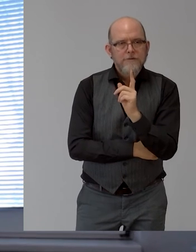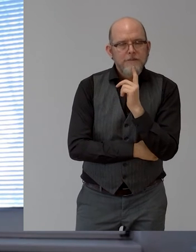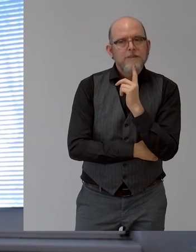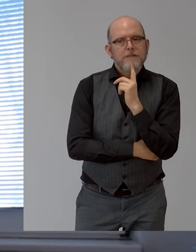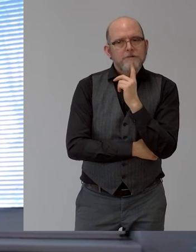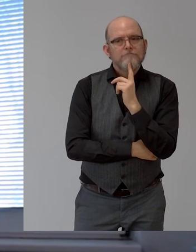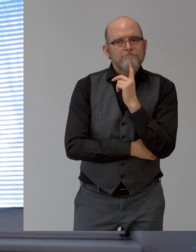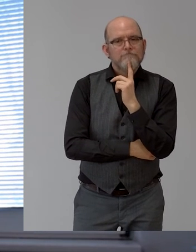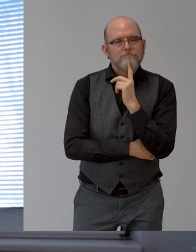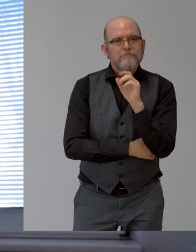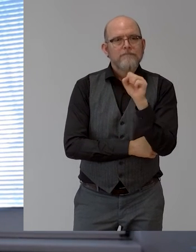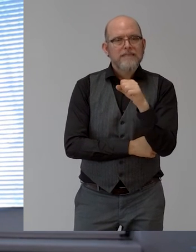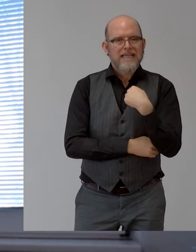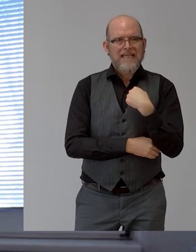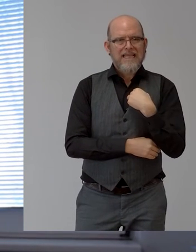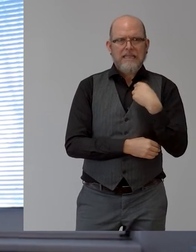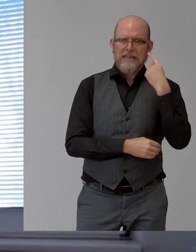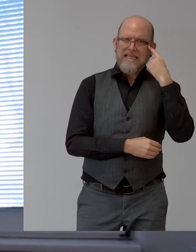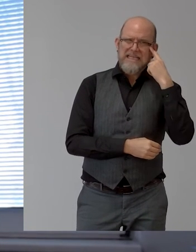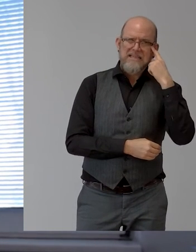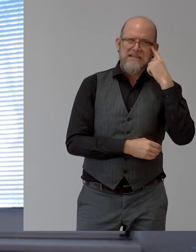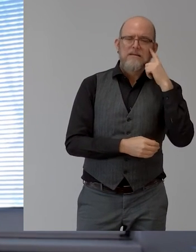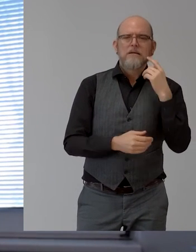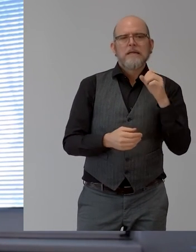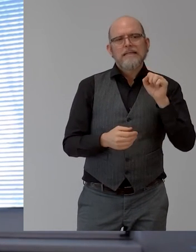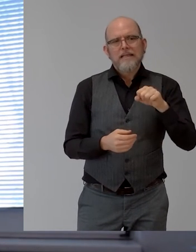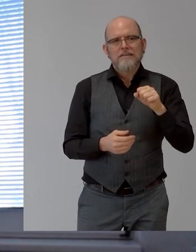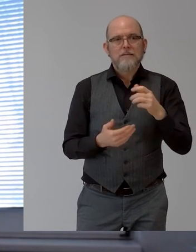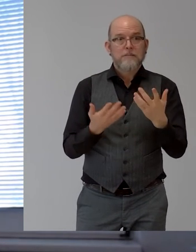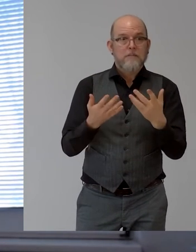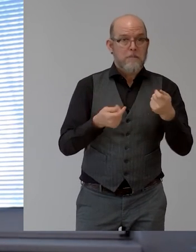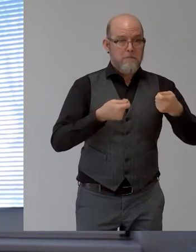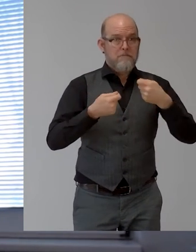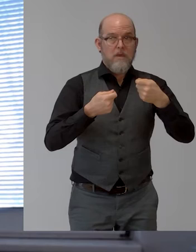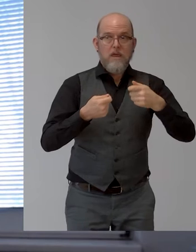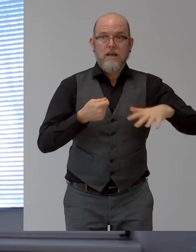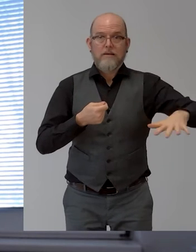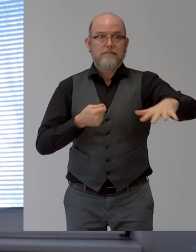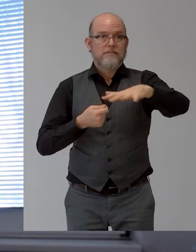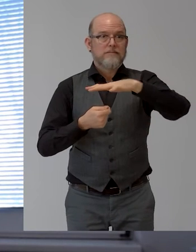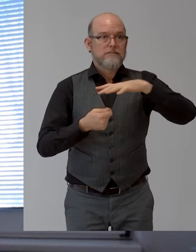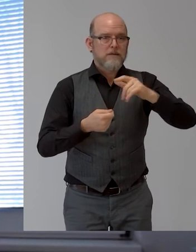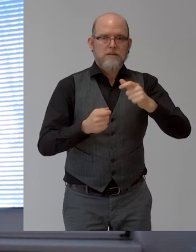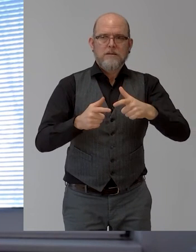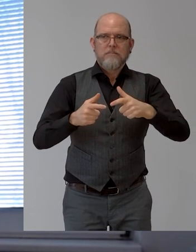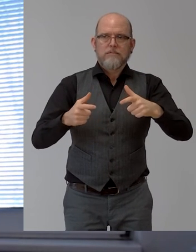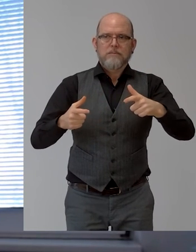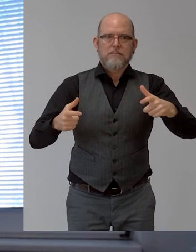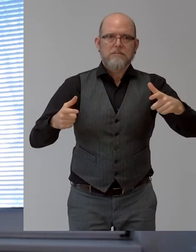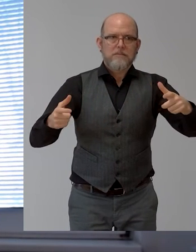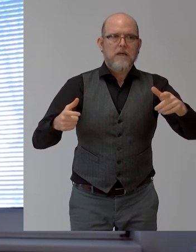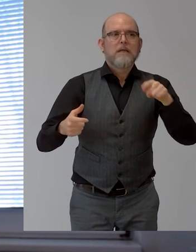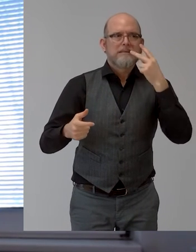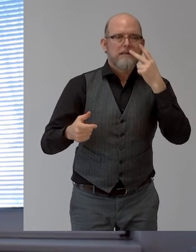think that the market here is actually a growing market and it's good to have